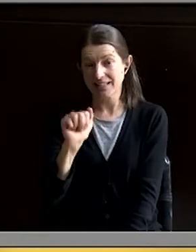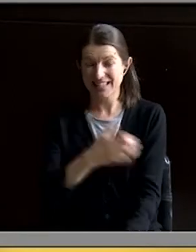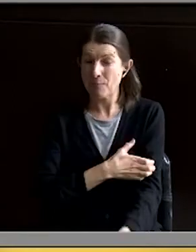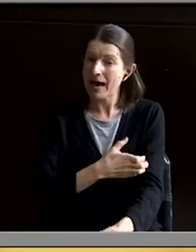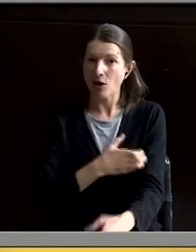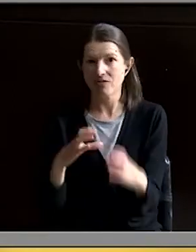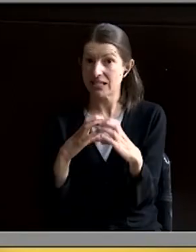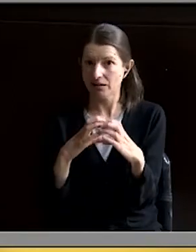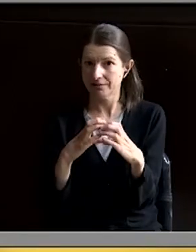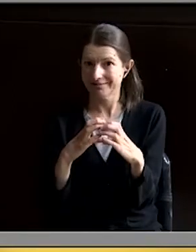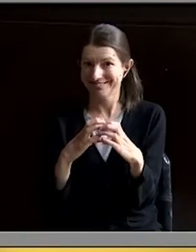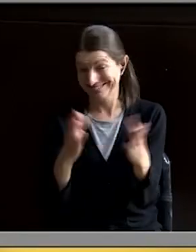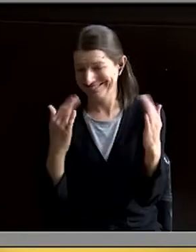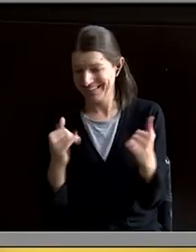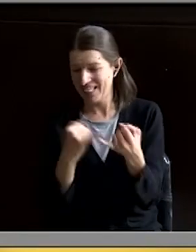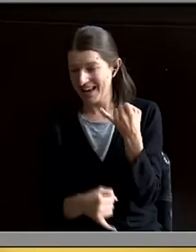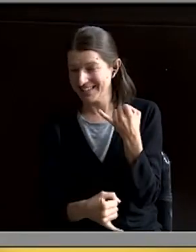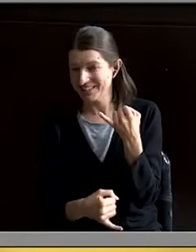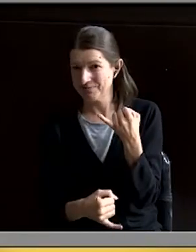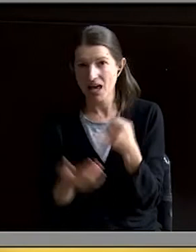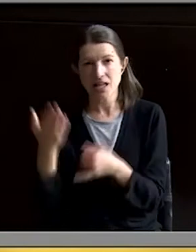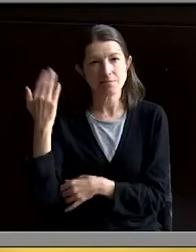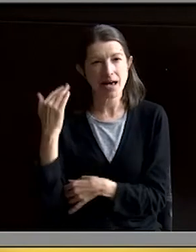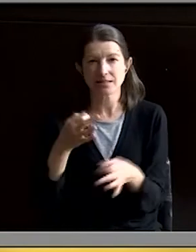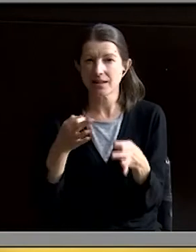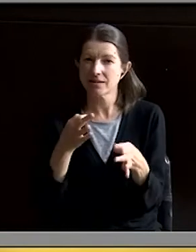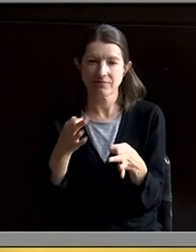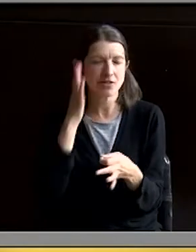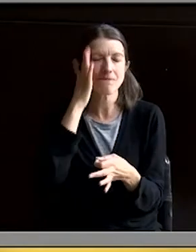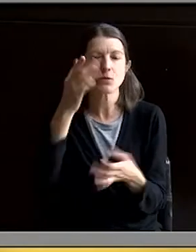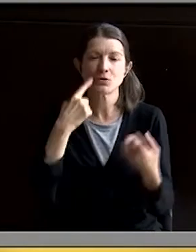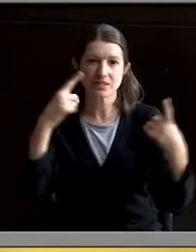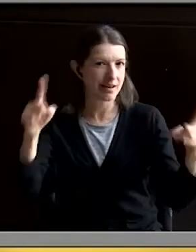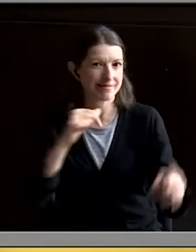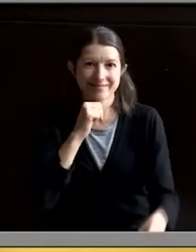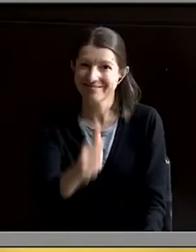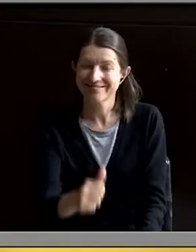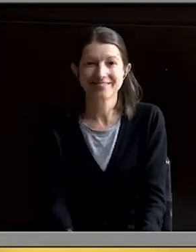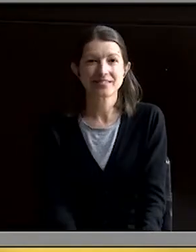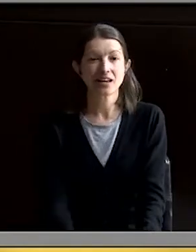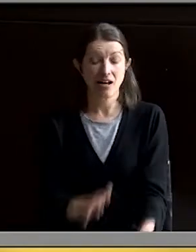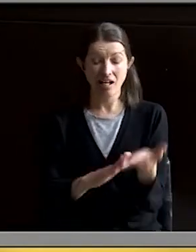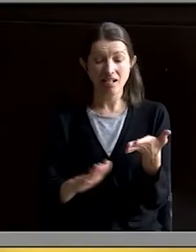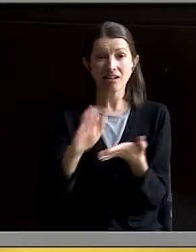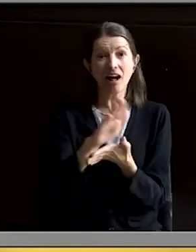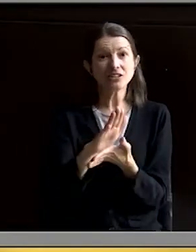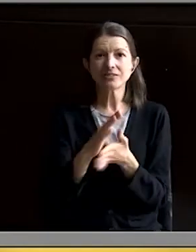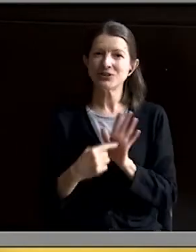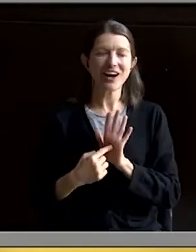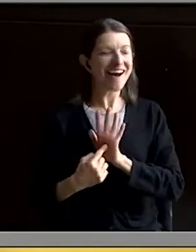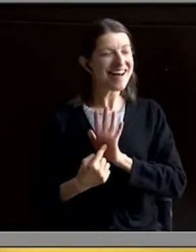And lastly, the past does not define your future success. Maybe college was your time to shine,